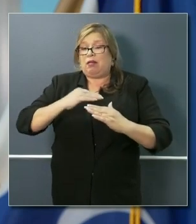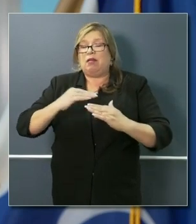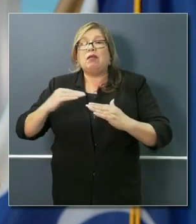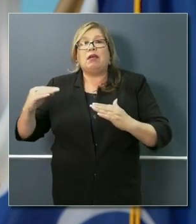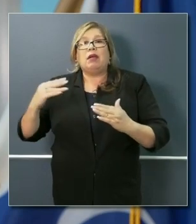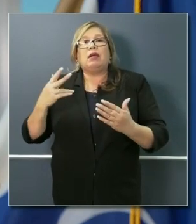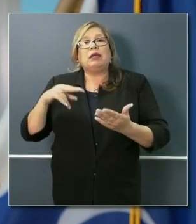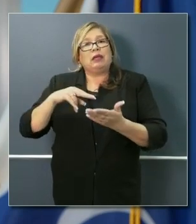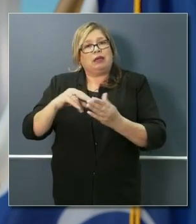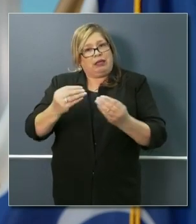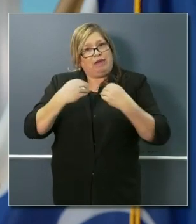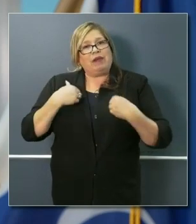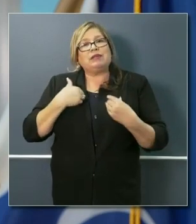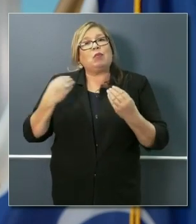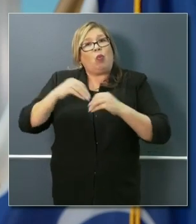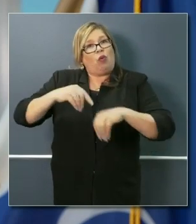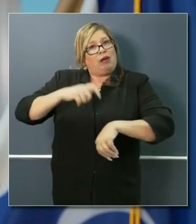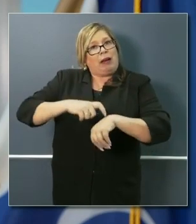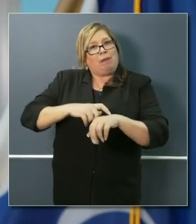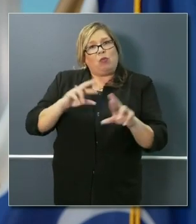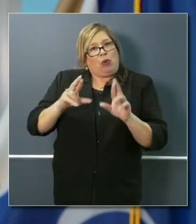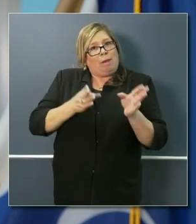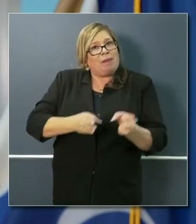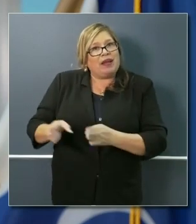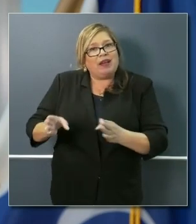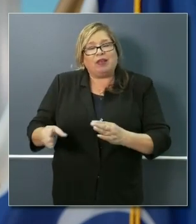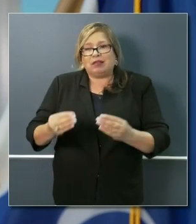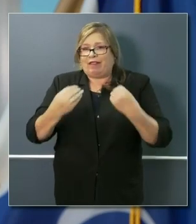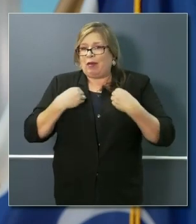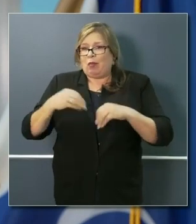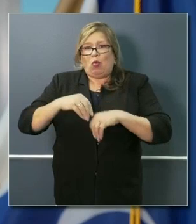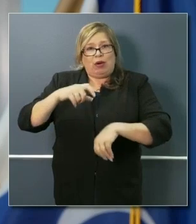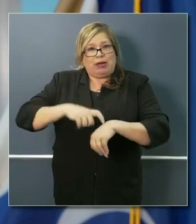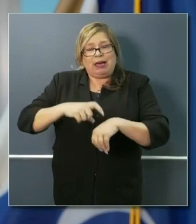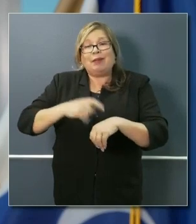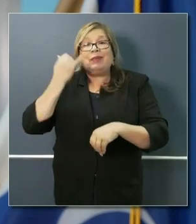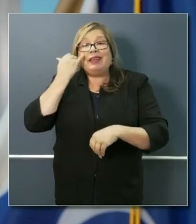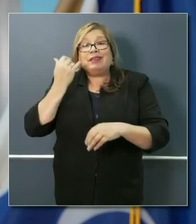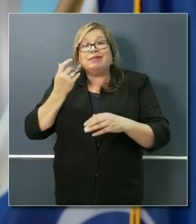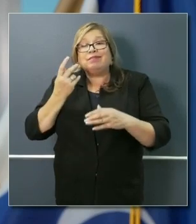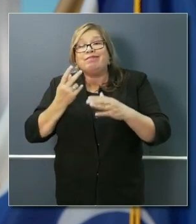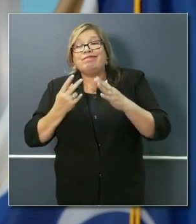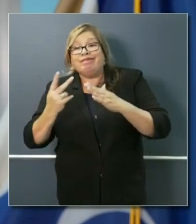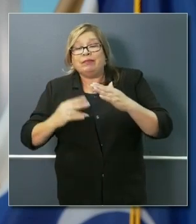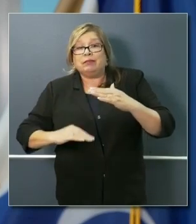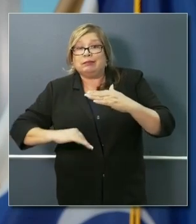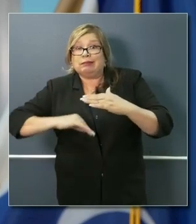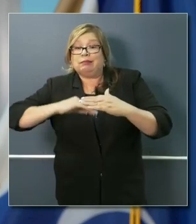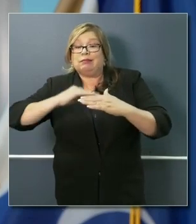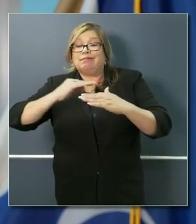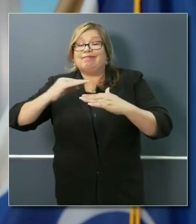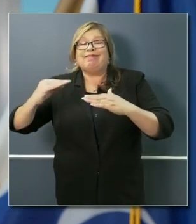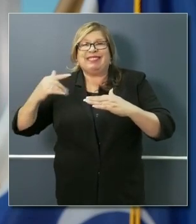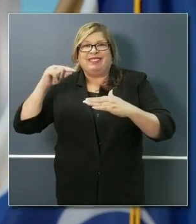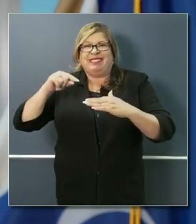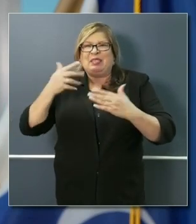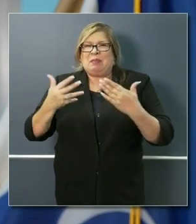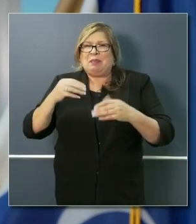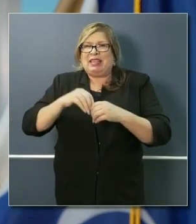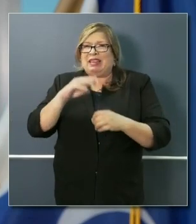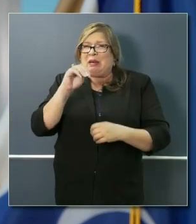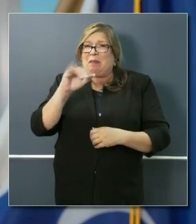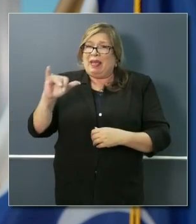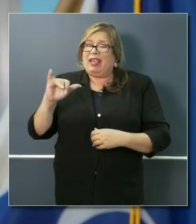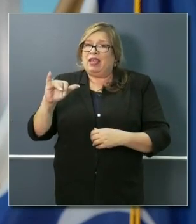and that gives us a few weeks to prepare for an upcoming peak that could come into the middle of May.